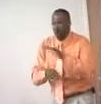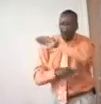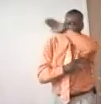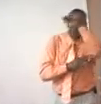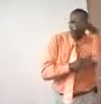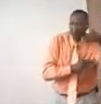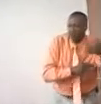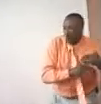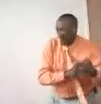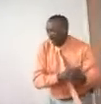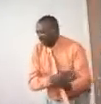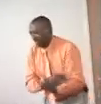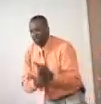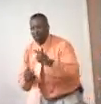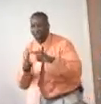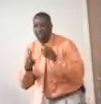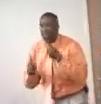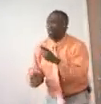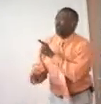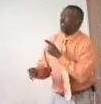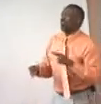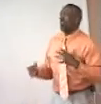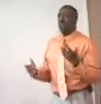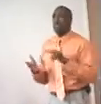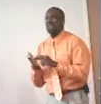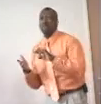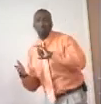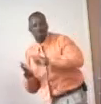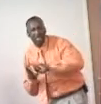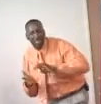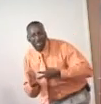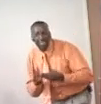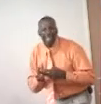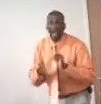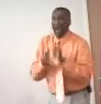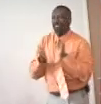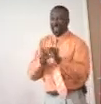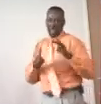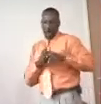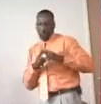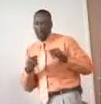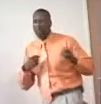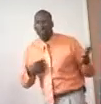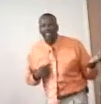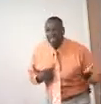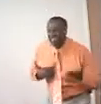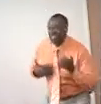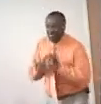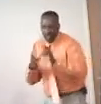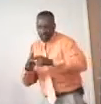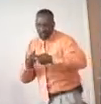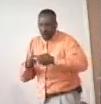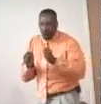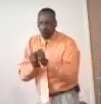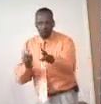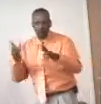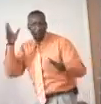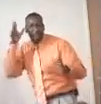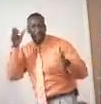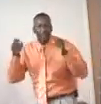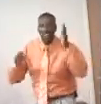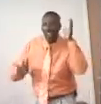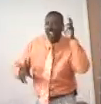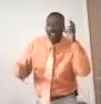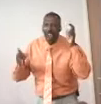all day long. And you'll start saying, Lord, what does that mean? And how does that apply? And so it started with